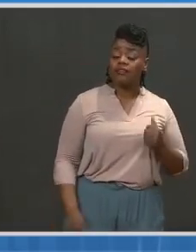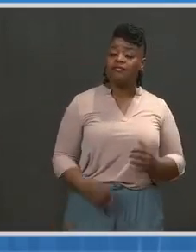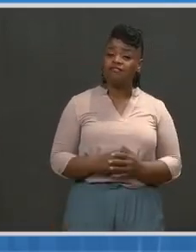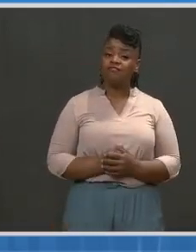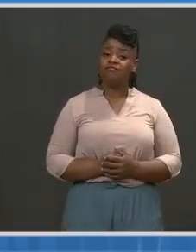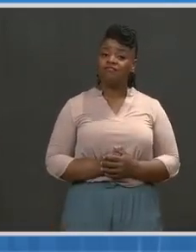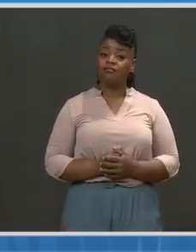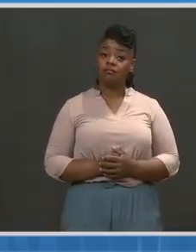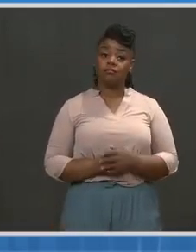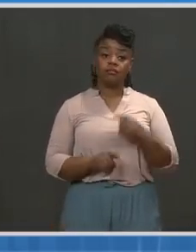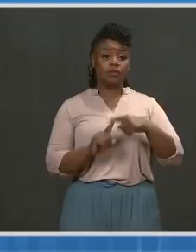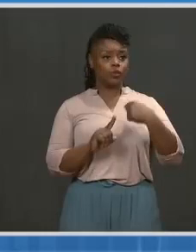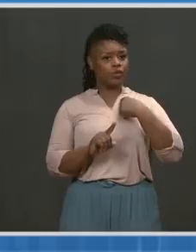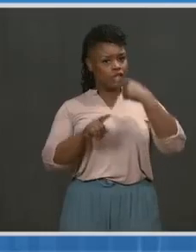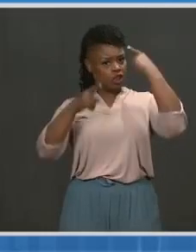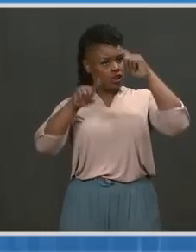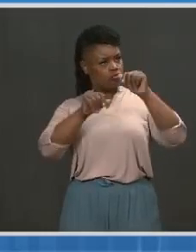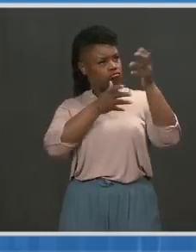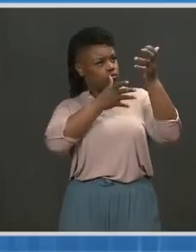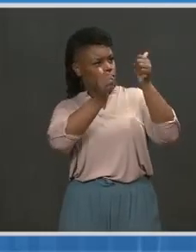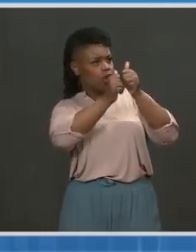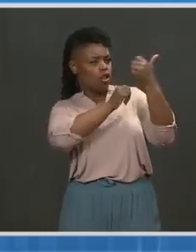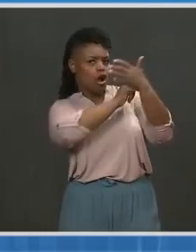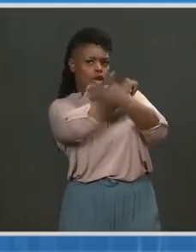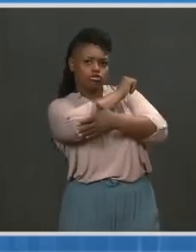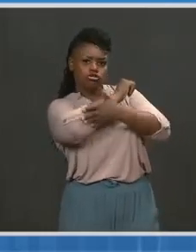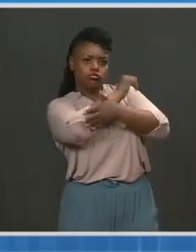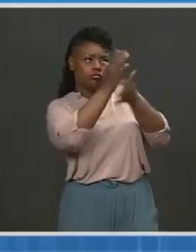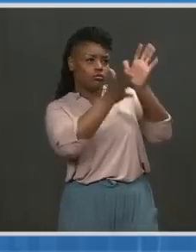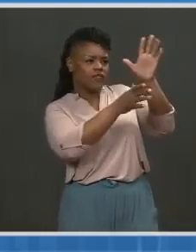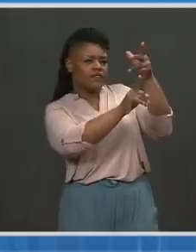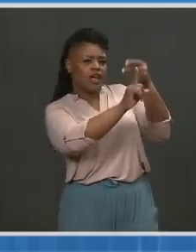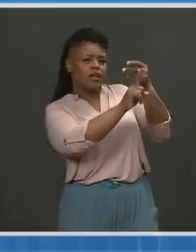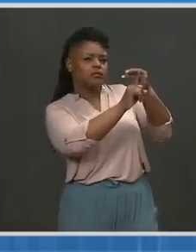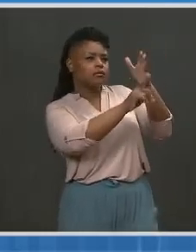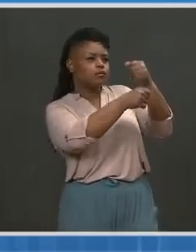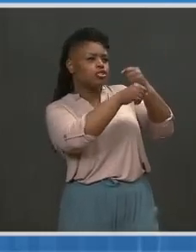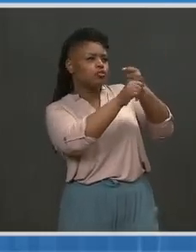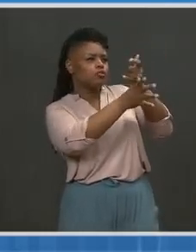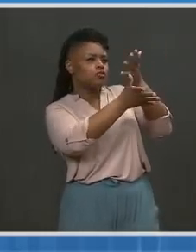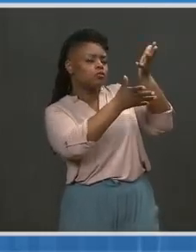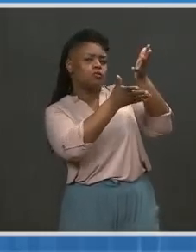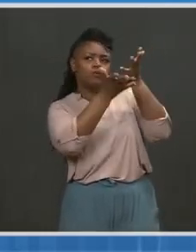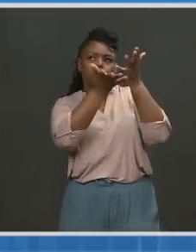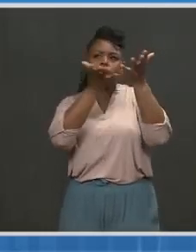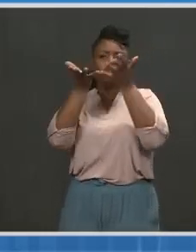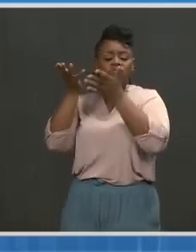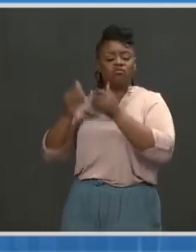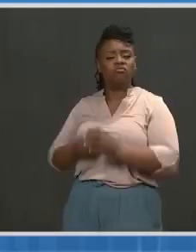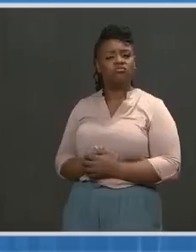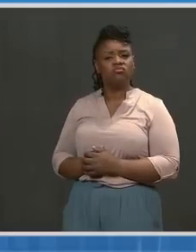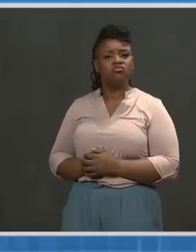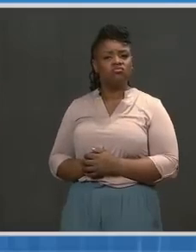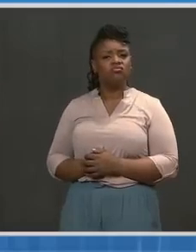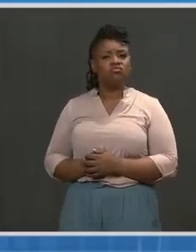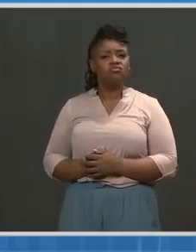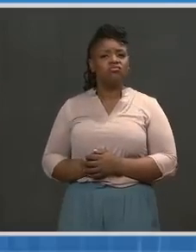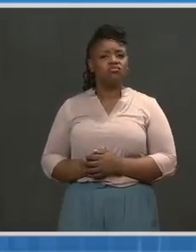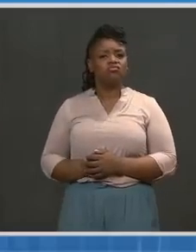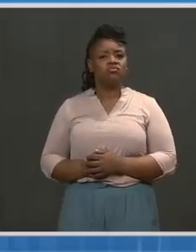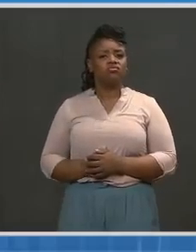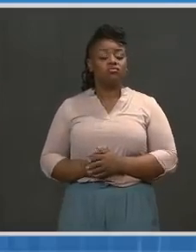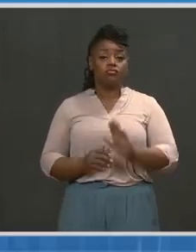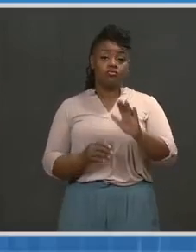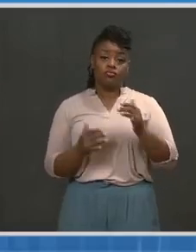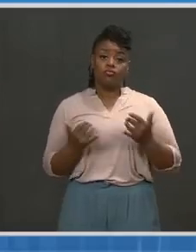longer-term manufacturing capacity around the world. These are efforts that are active and ongoing. And before I turn it over to Dr. Fauci,